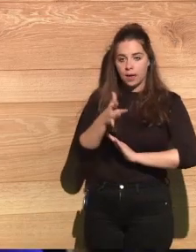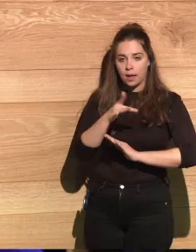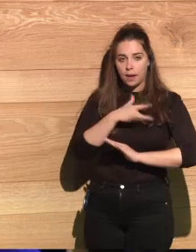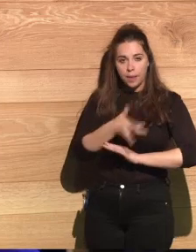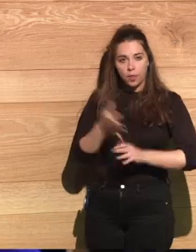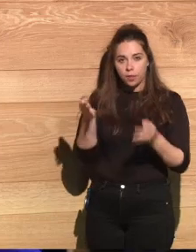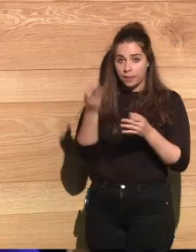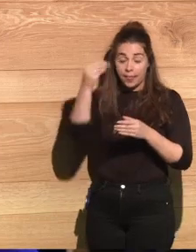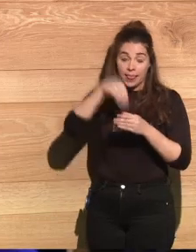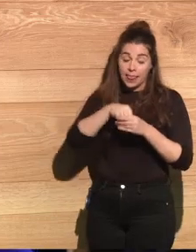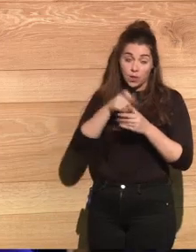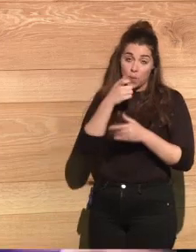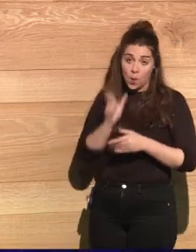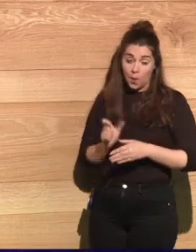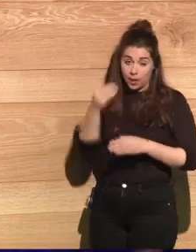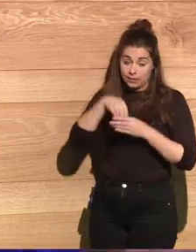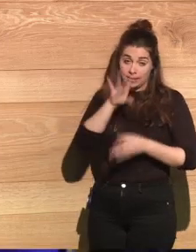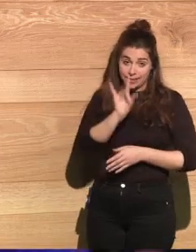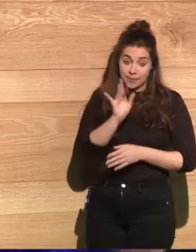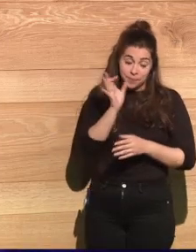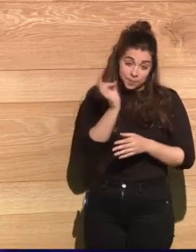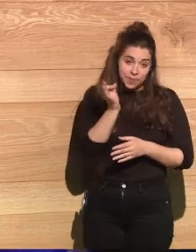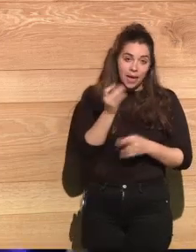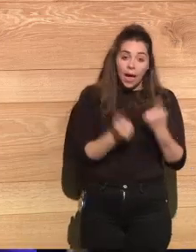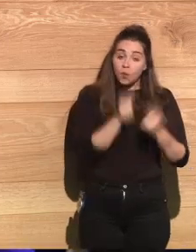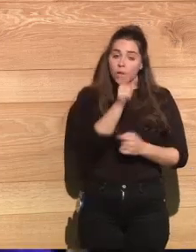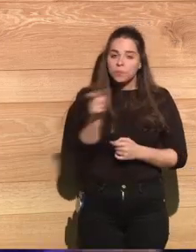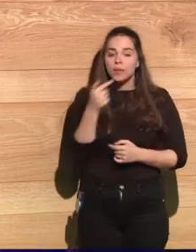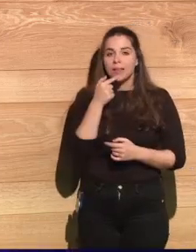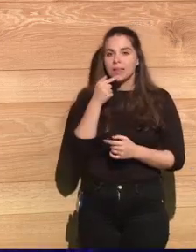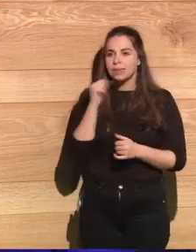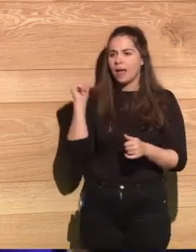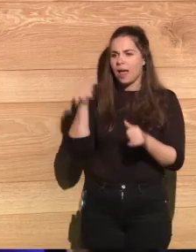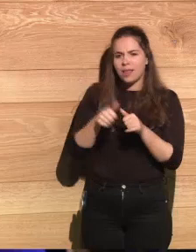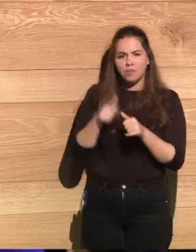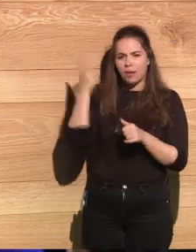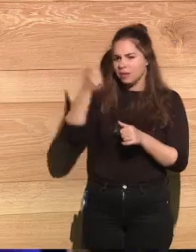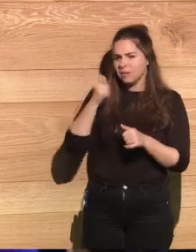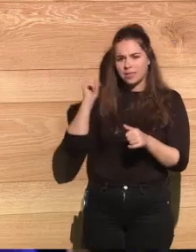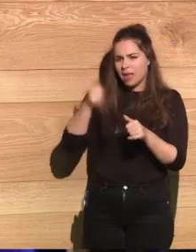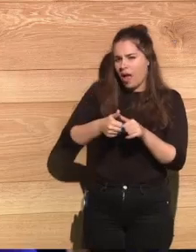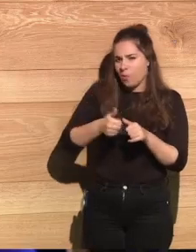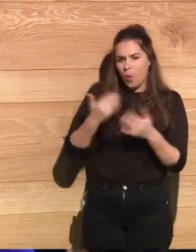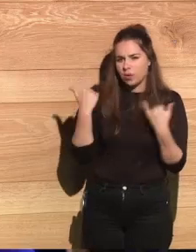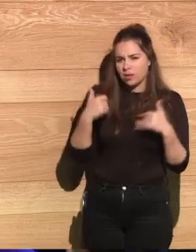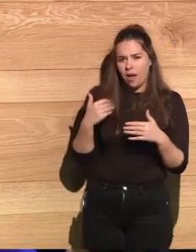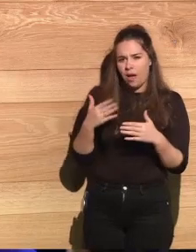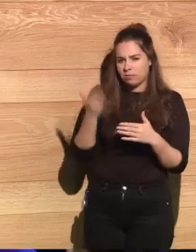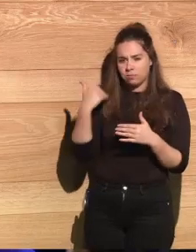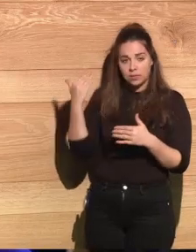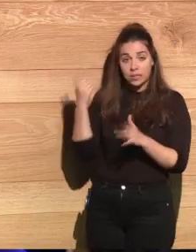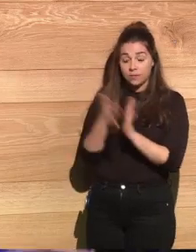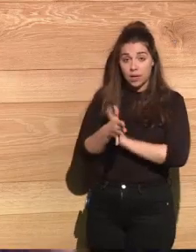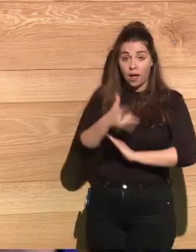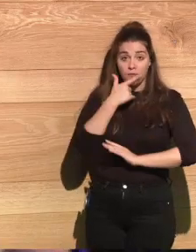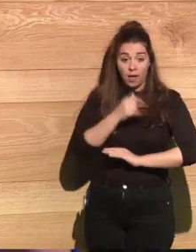And some people say, well, it happened so long ago. Well, you must have forgiven Americans and so forth.